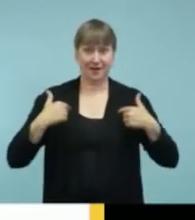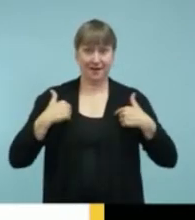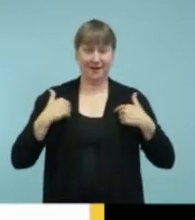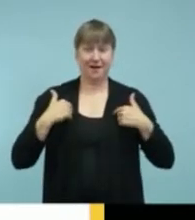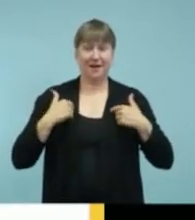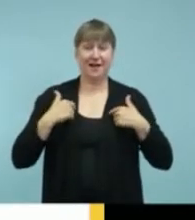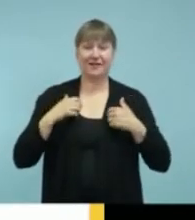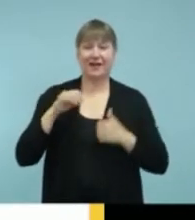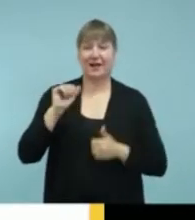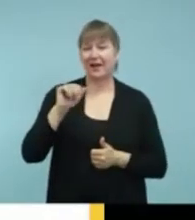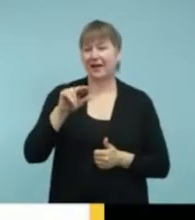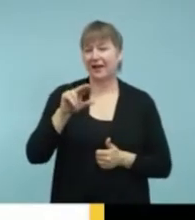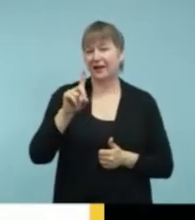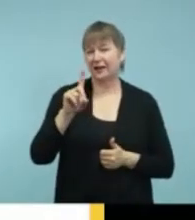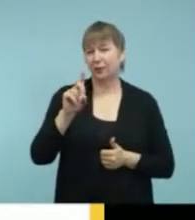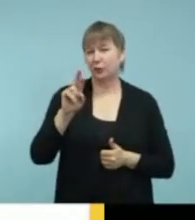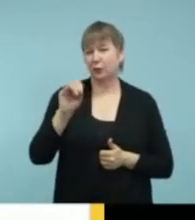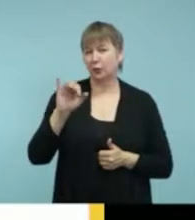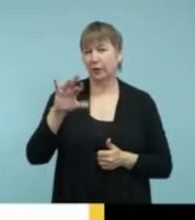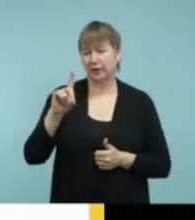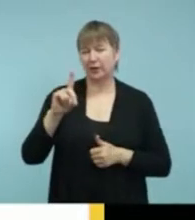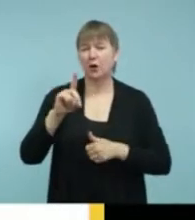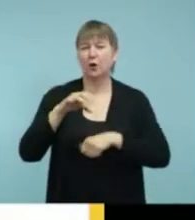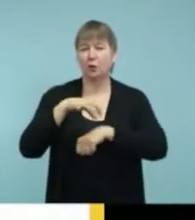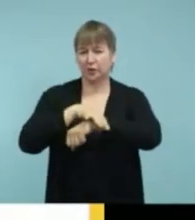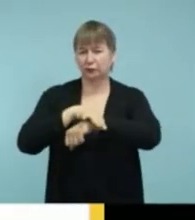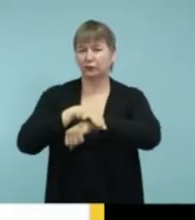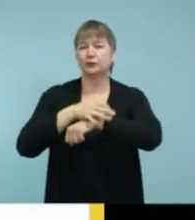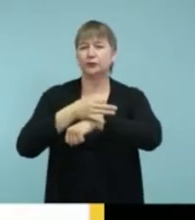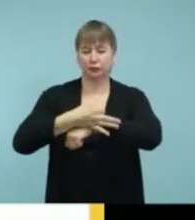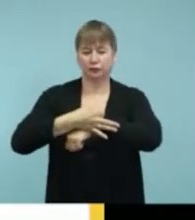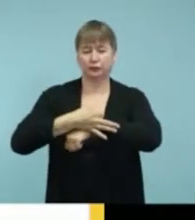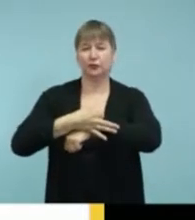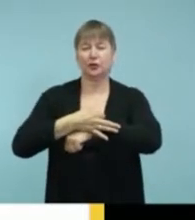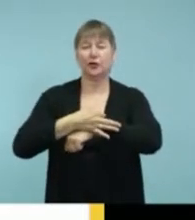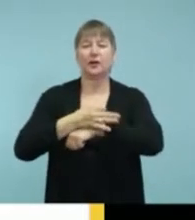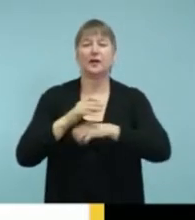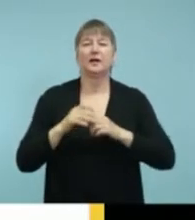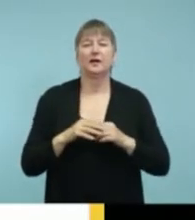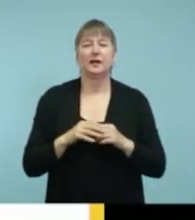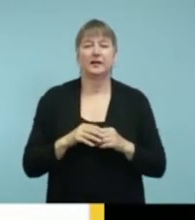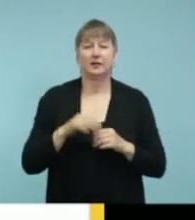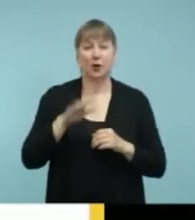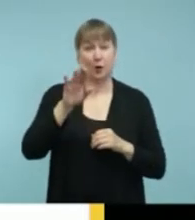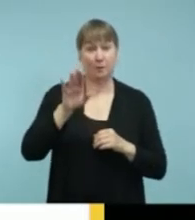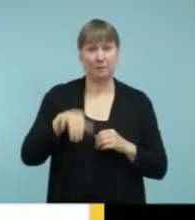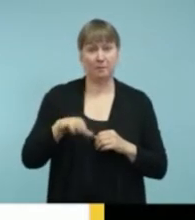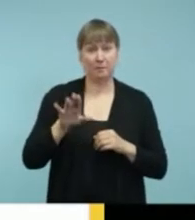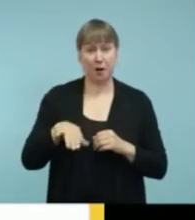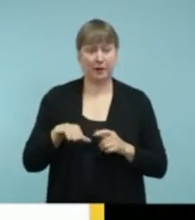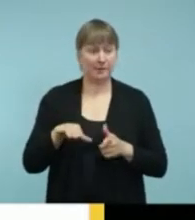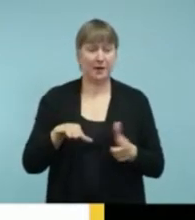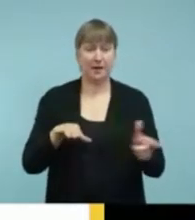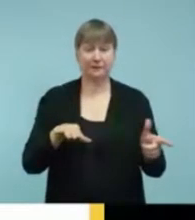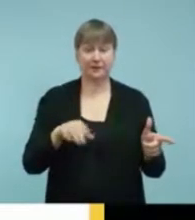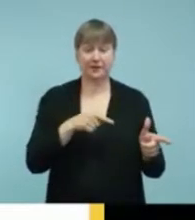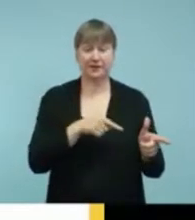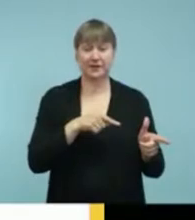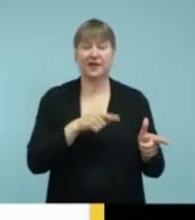the Android watch. Bottom left-hand corner is a product that that is in a catalog that